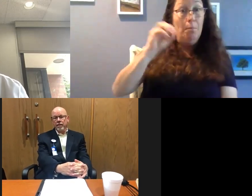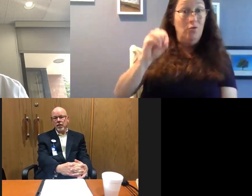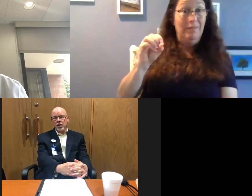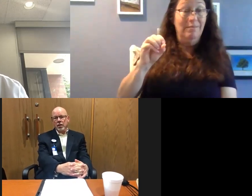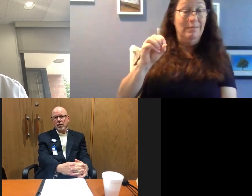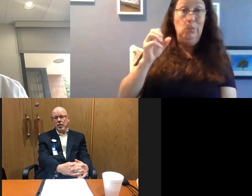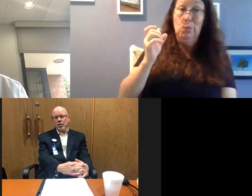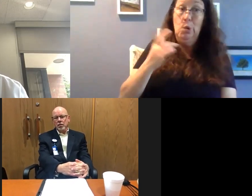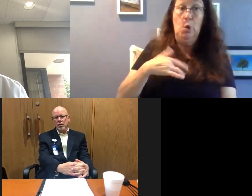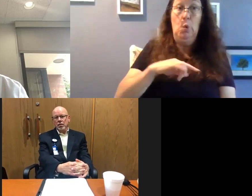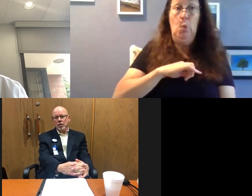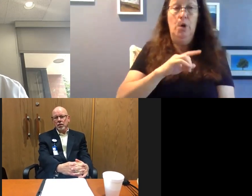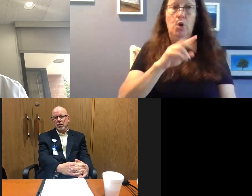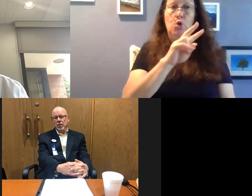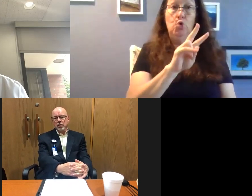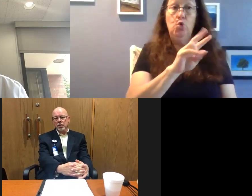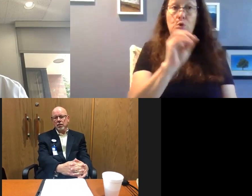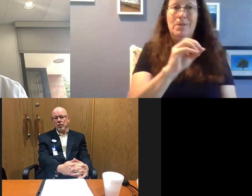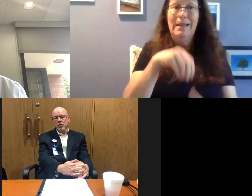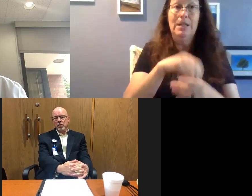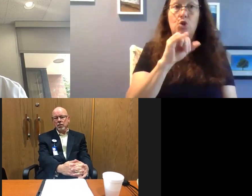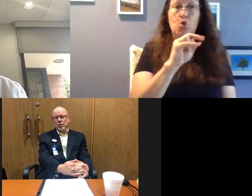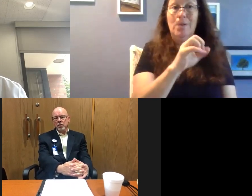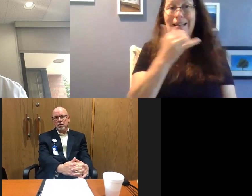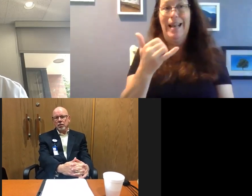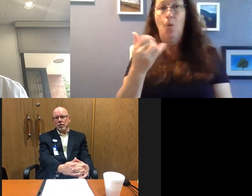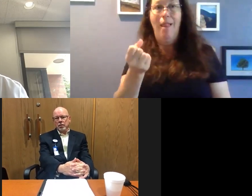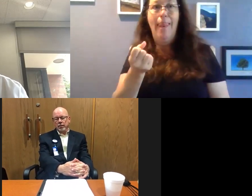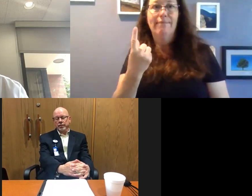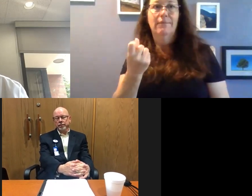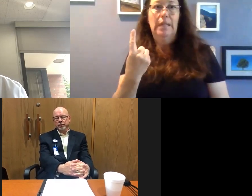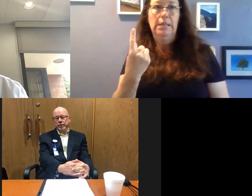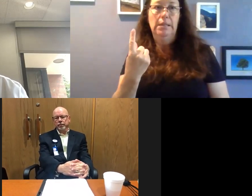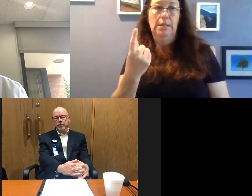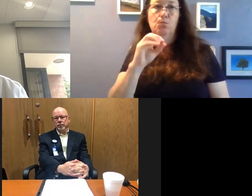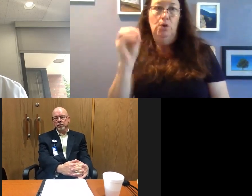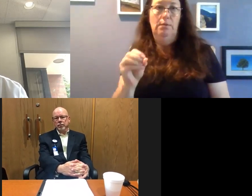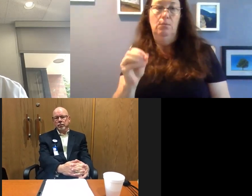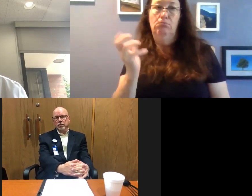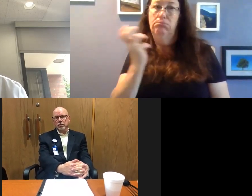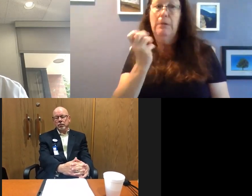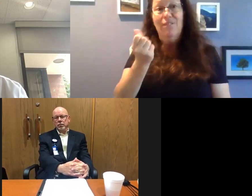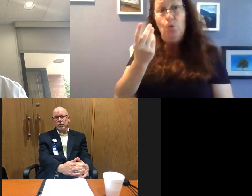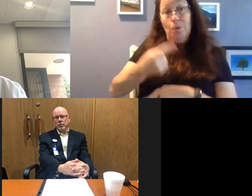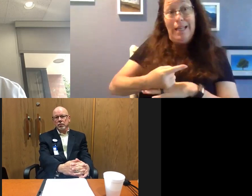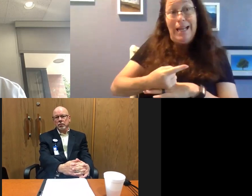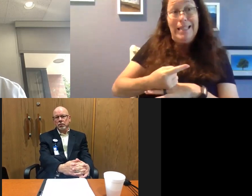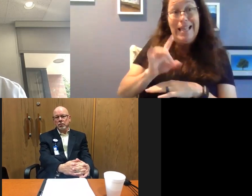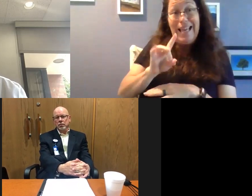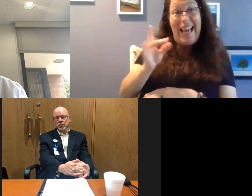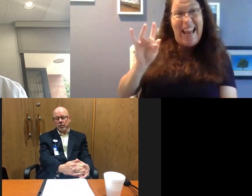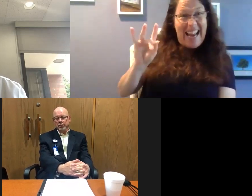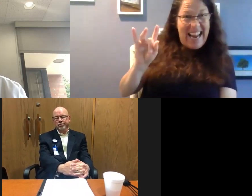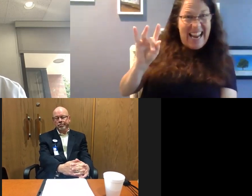So we were running at 2 in June. We're running now more like 11. We had, we had a few days where we were running at 18.